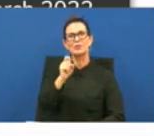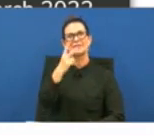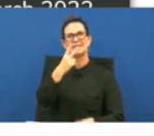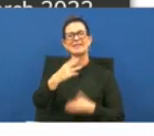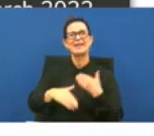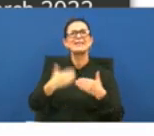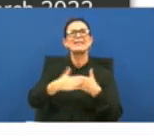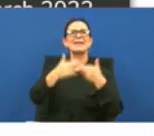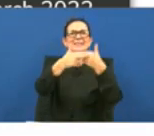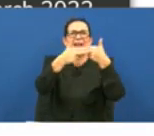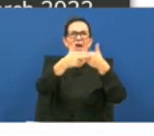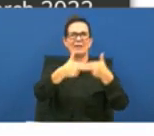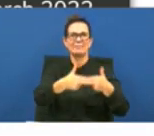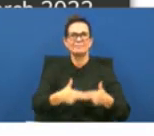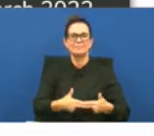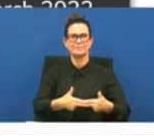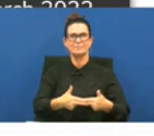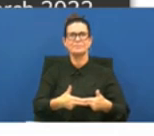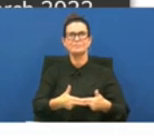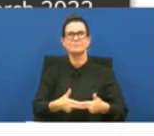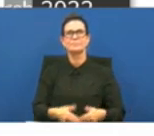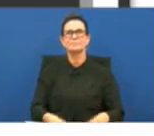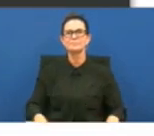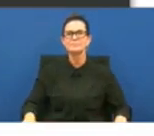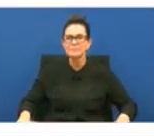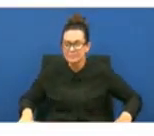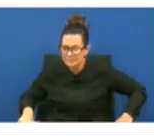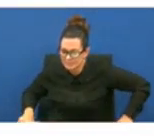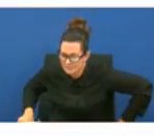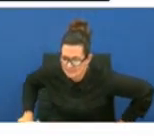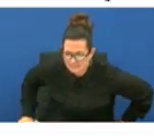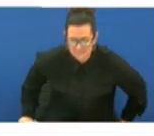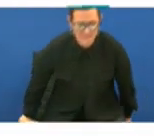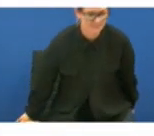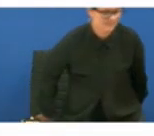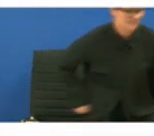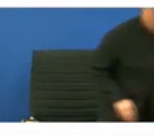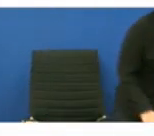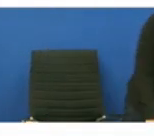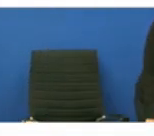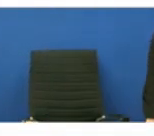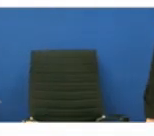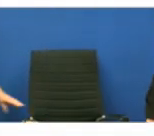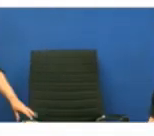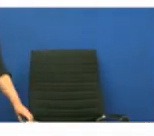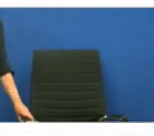this is the cost of care